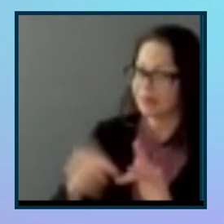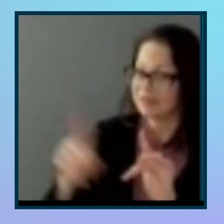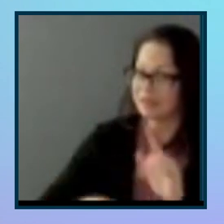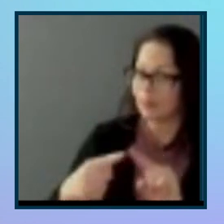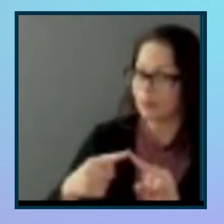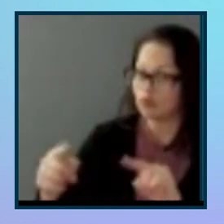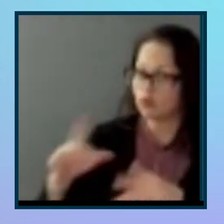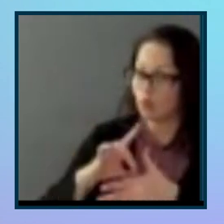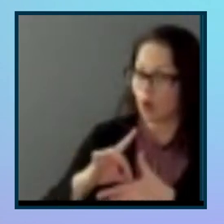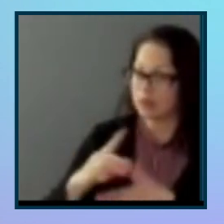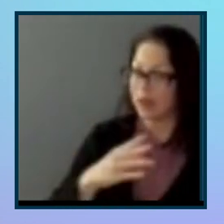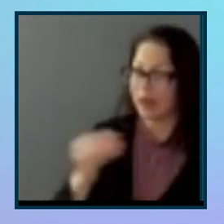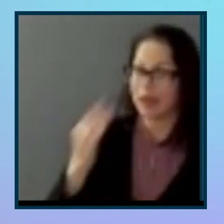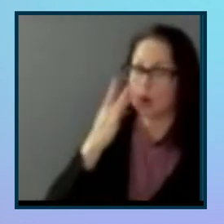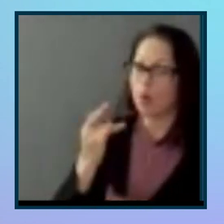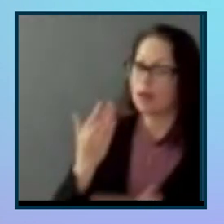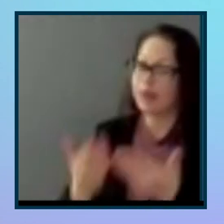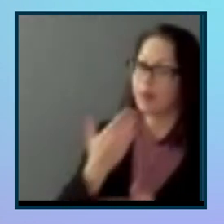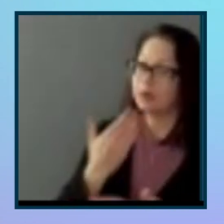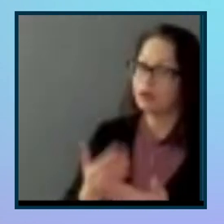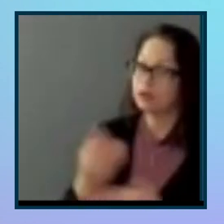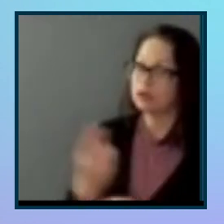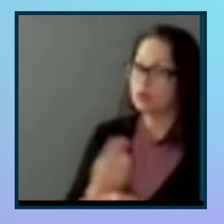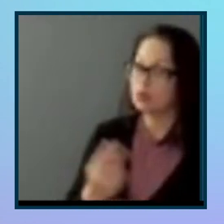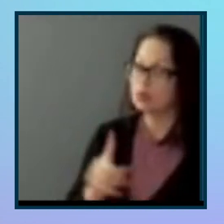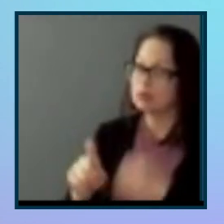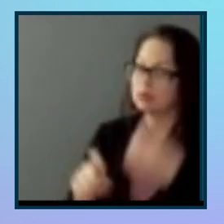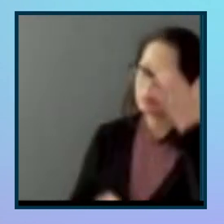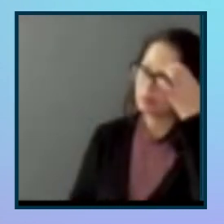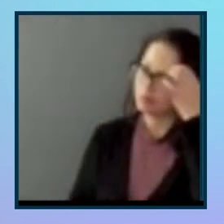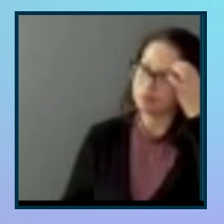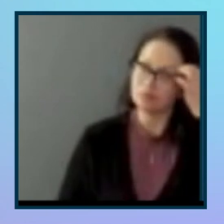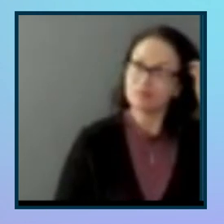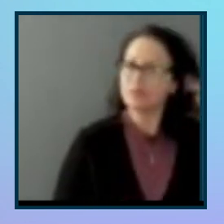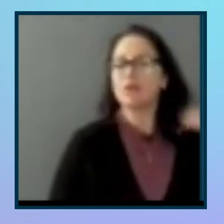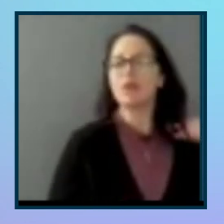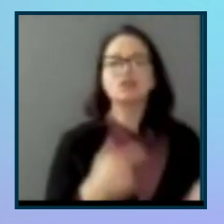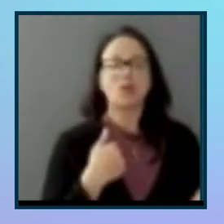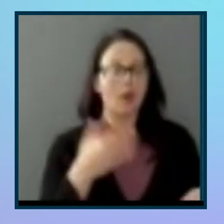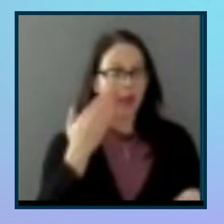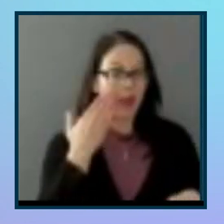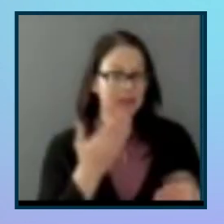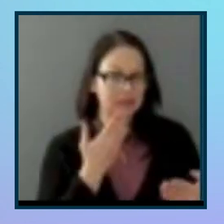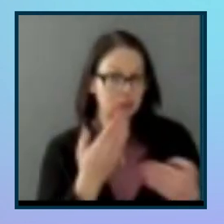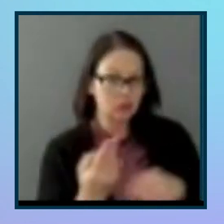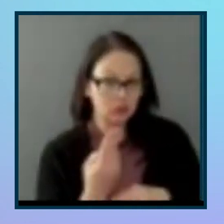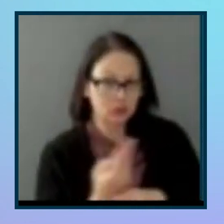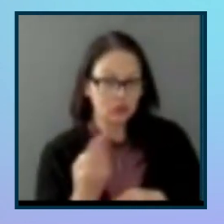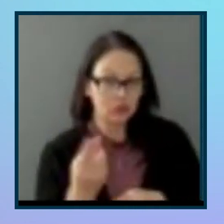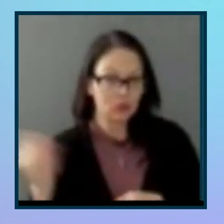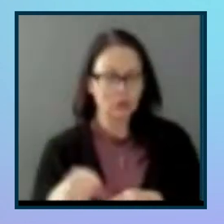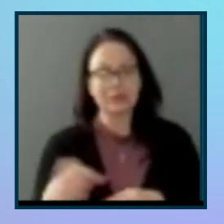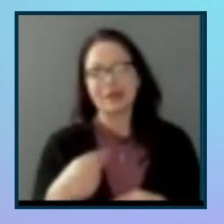and, uh, why that might be useful. I think it's useful. I don't, I don't, besides what I have, I don't have any